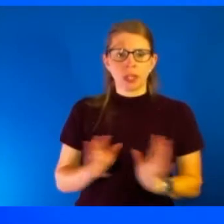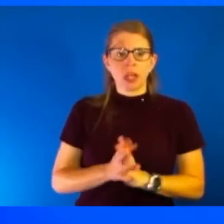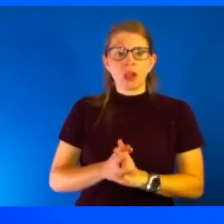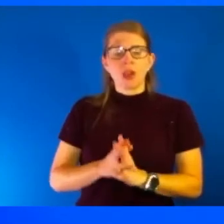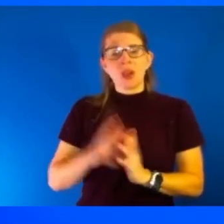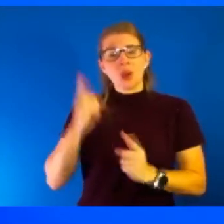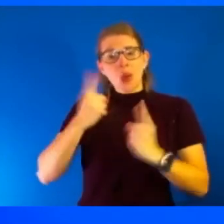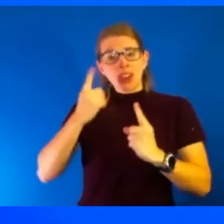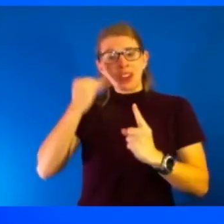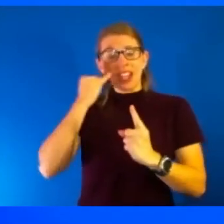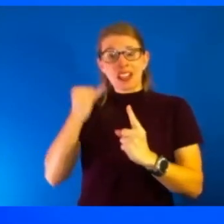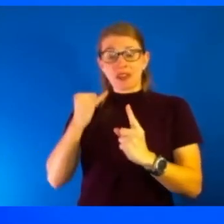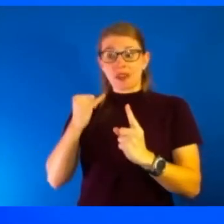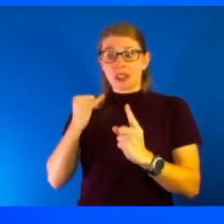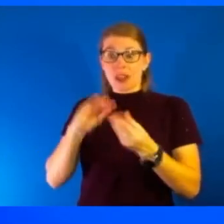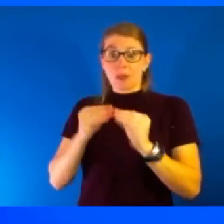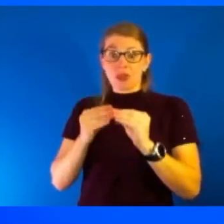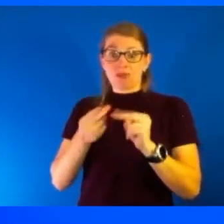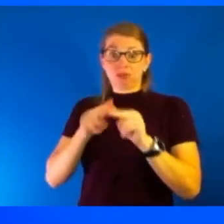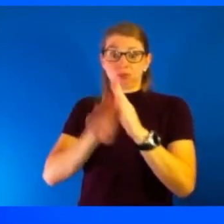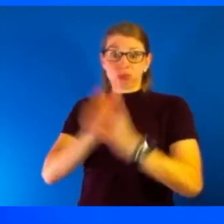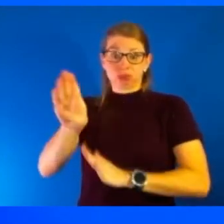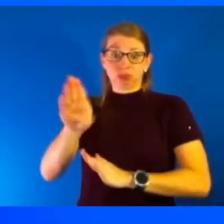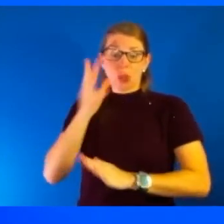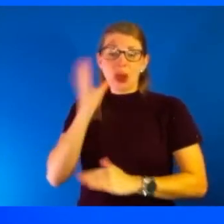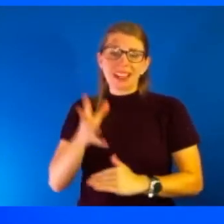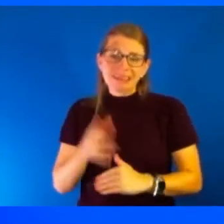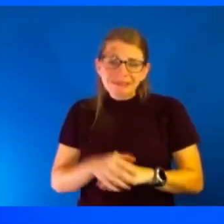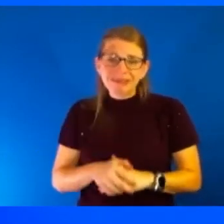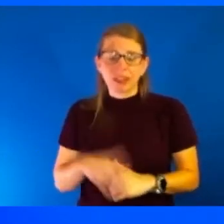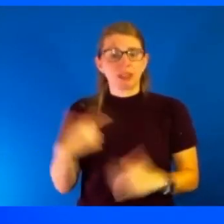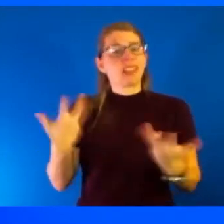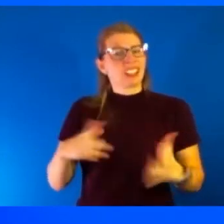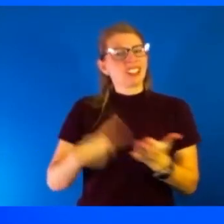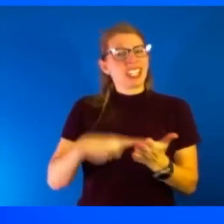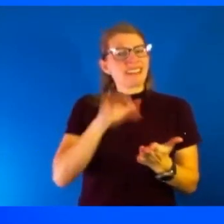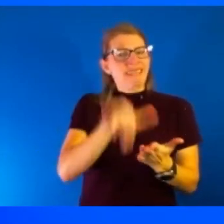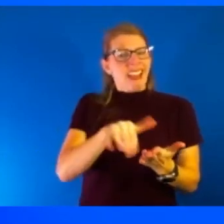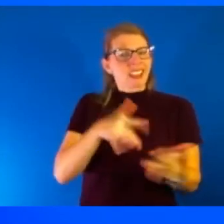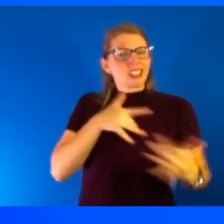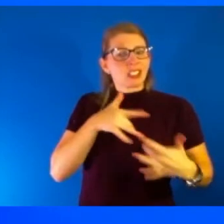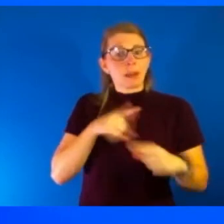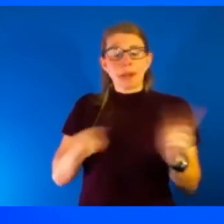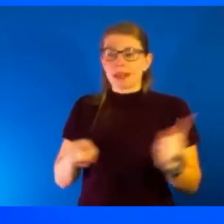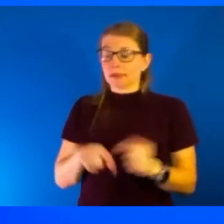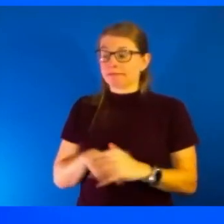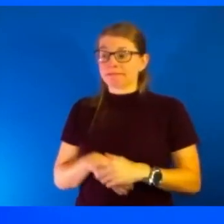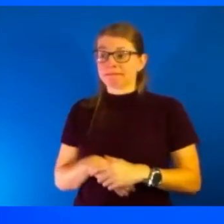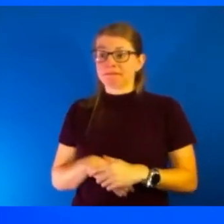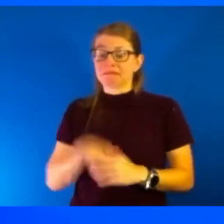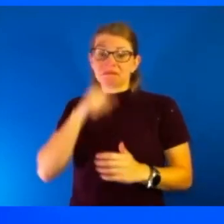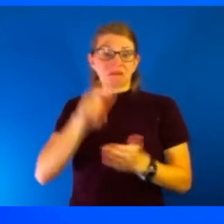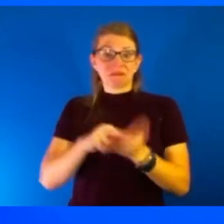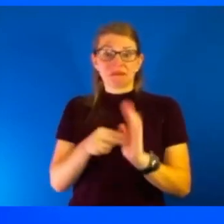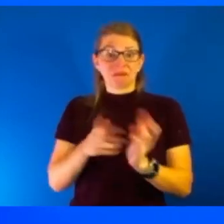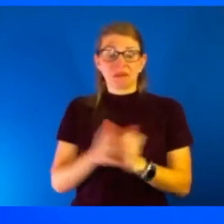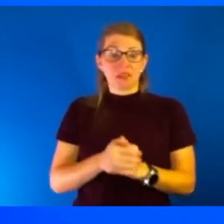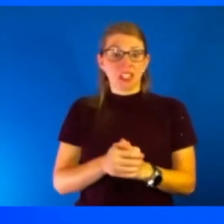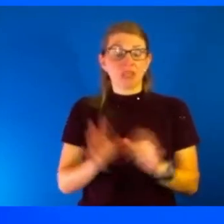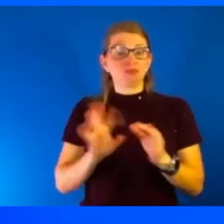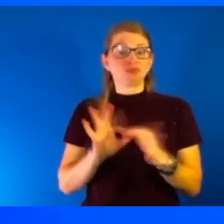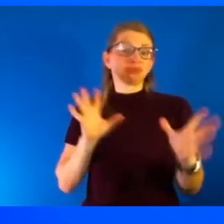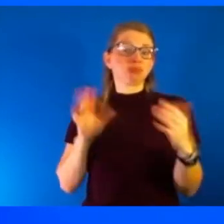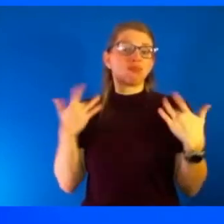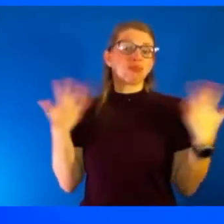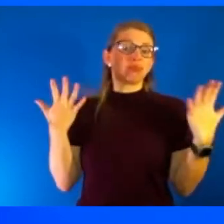numbers going up as we talked about at the beginning of the show. So it doesn't mean that we're letting our foot off the pedal at all. We just